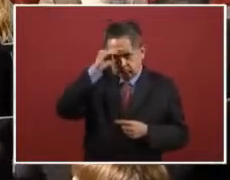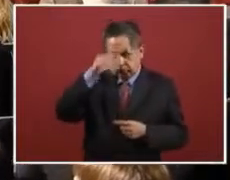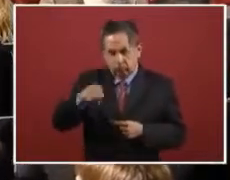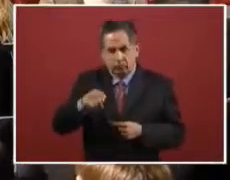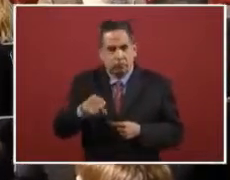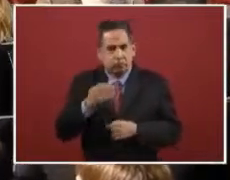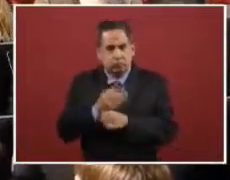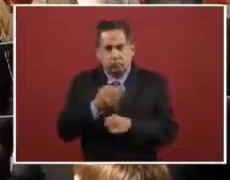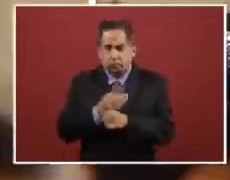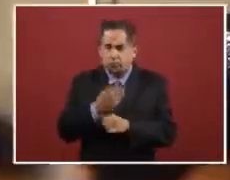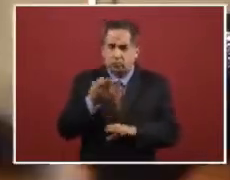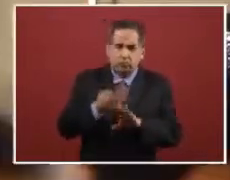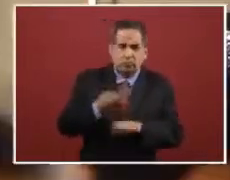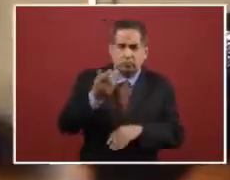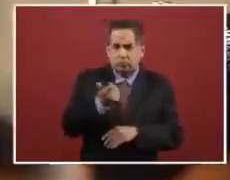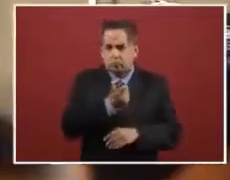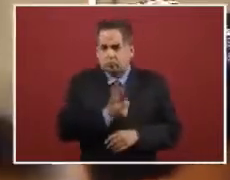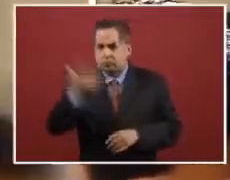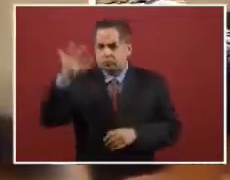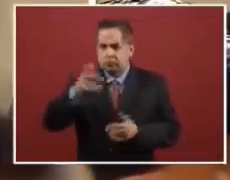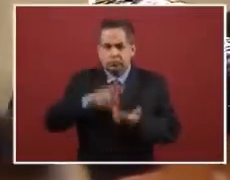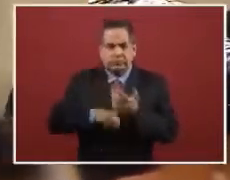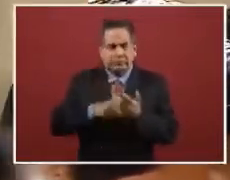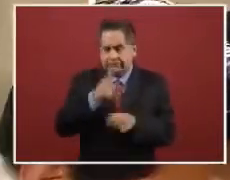some considerate that this